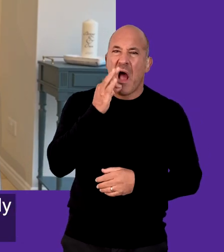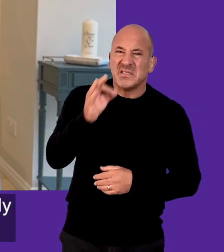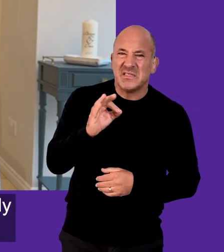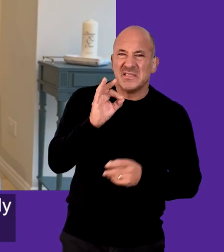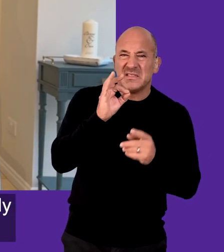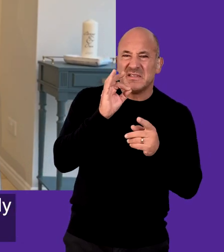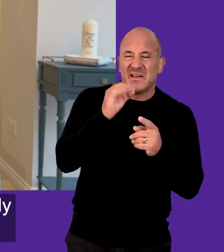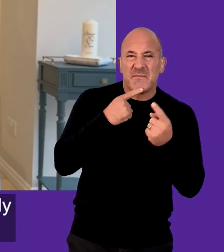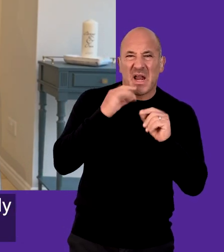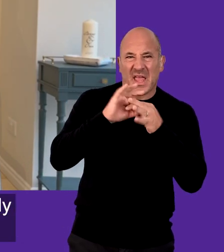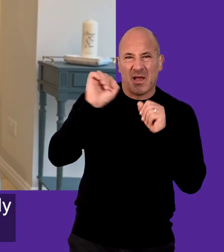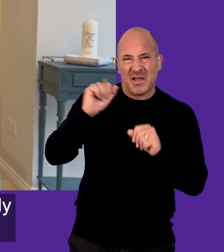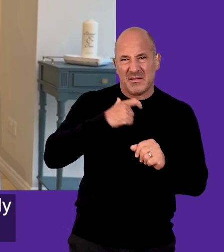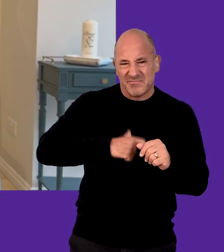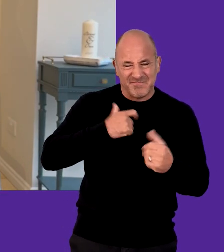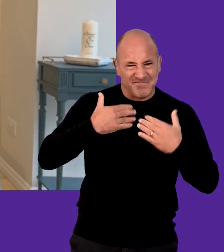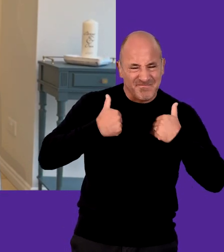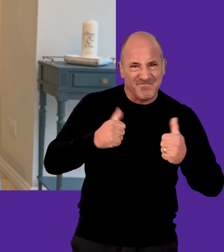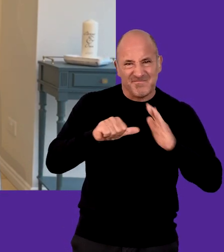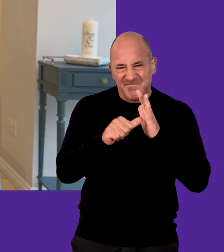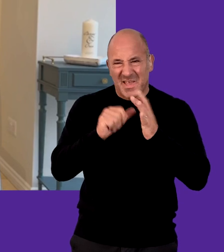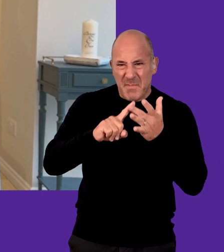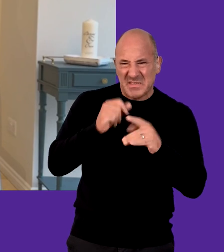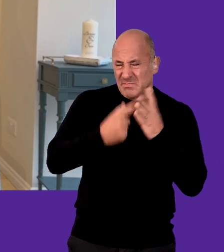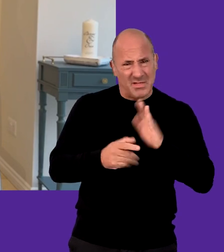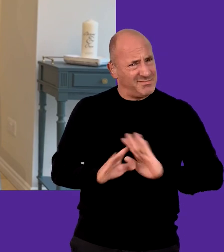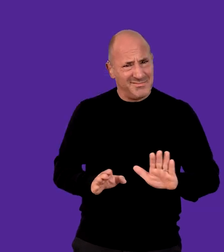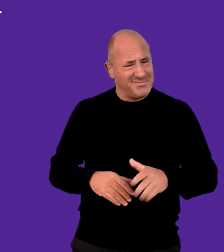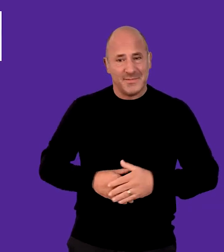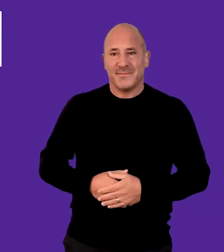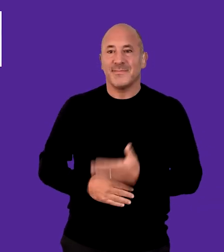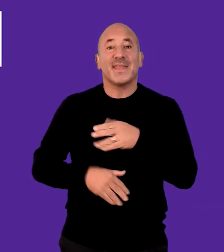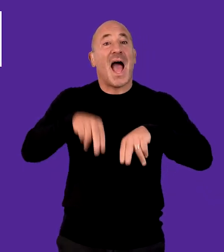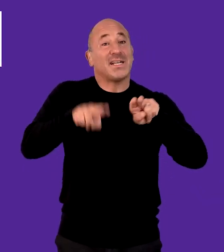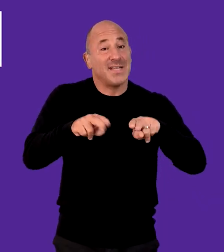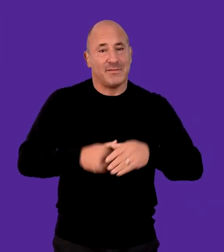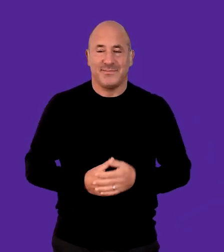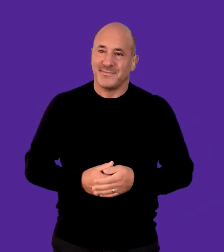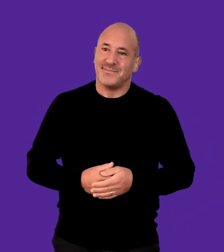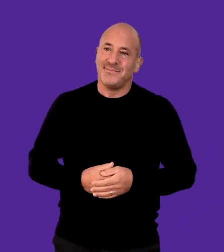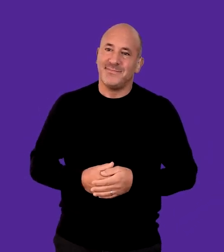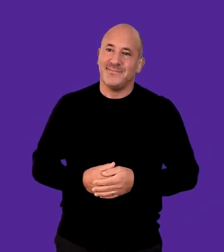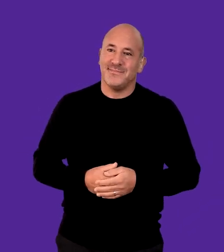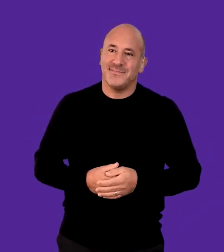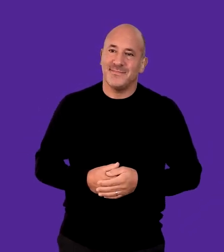unnecessarily details about a person's conditions or impairments Assess